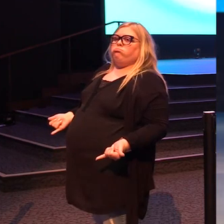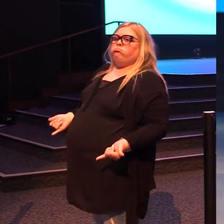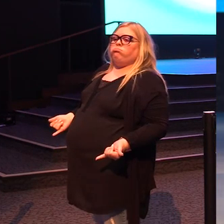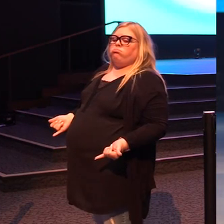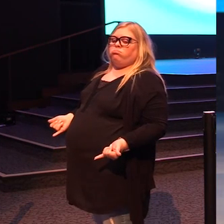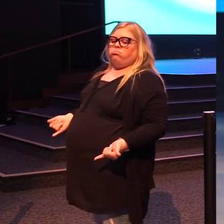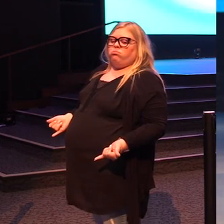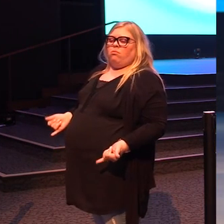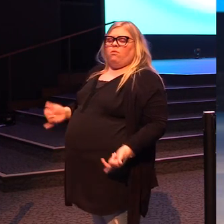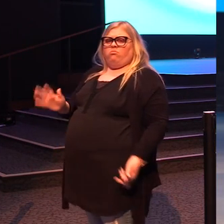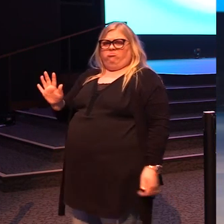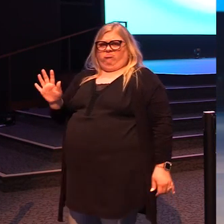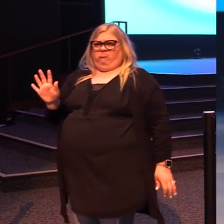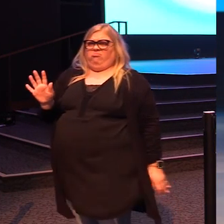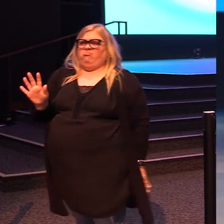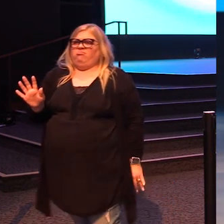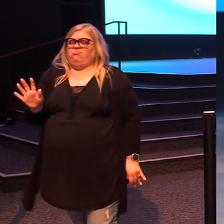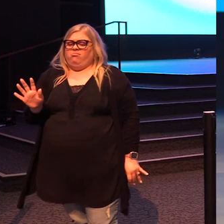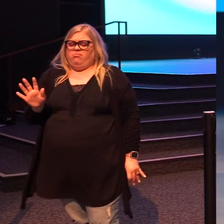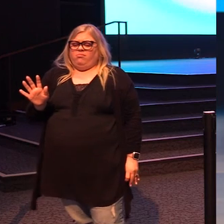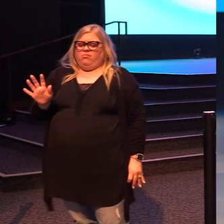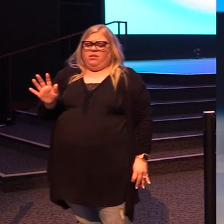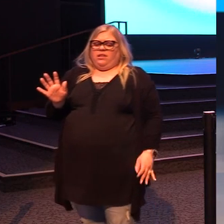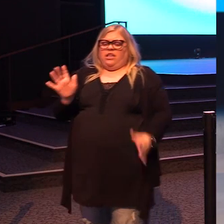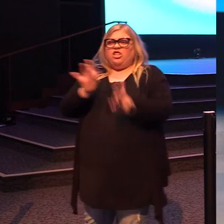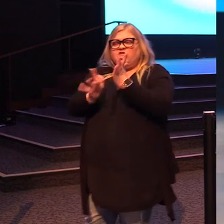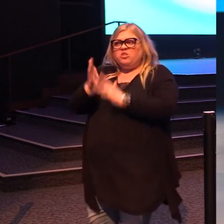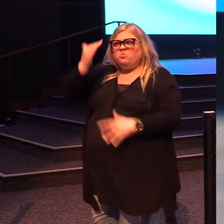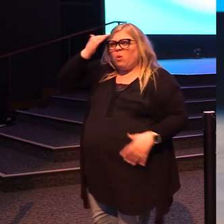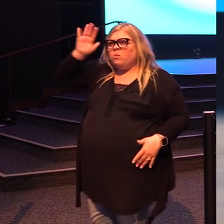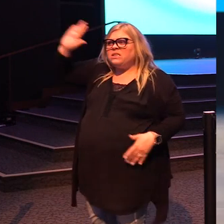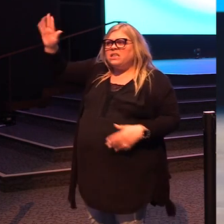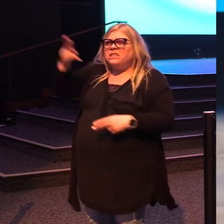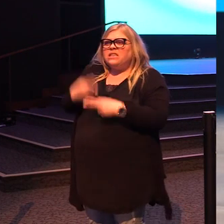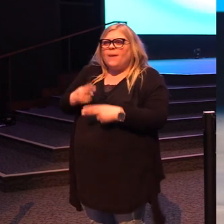Wait a minute. Jesus knows his name.